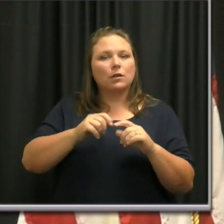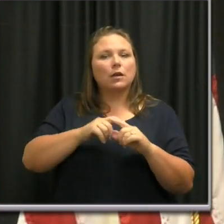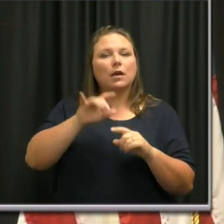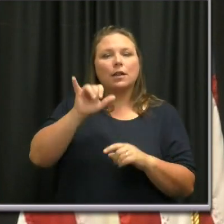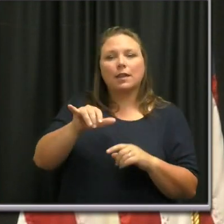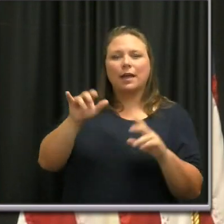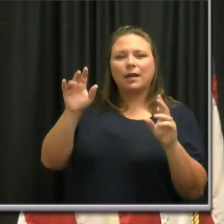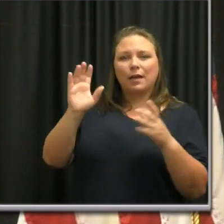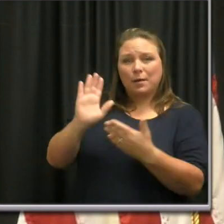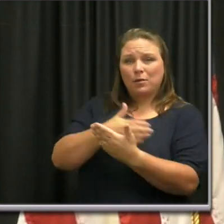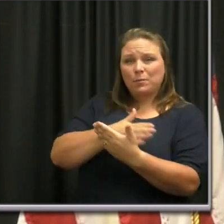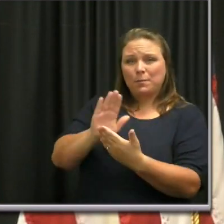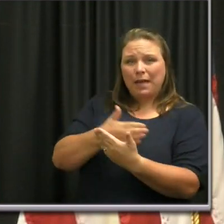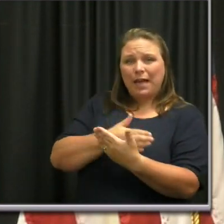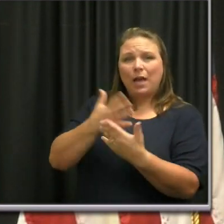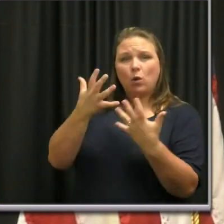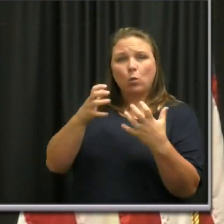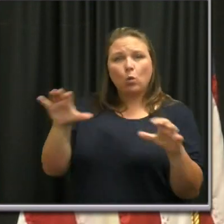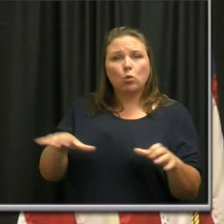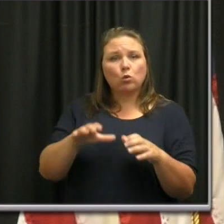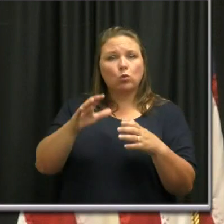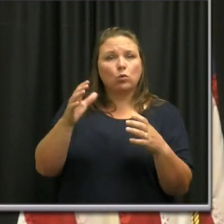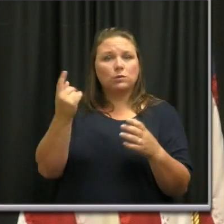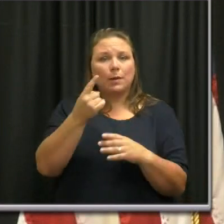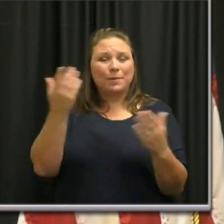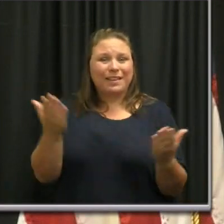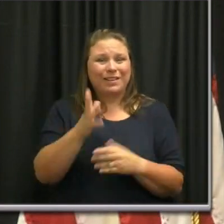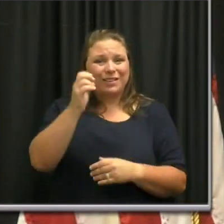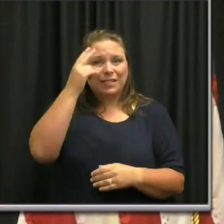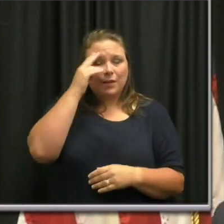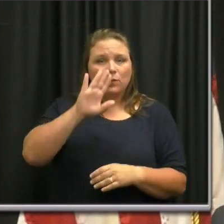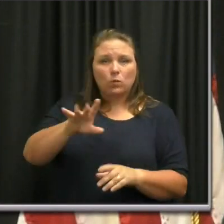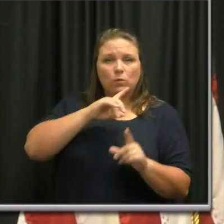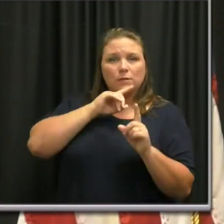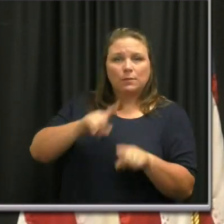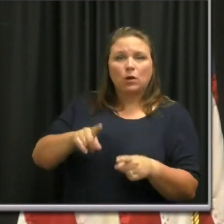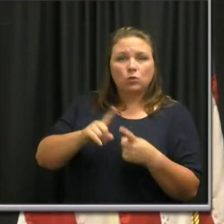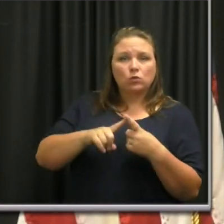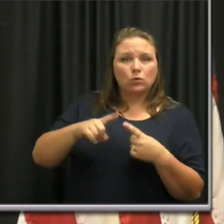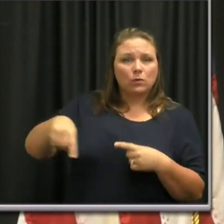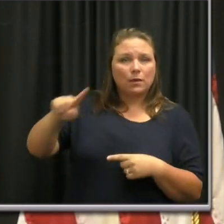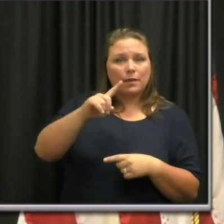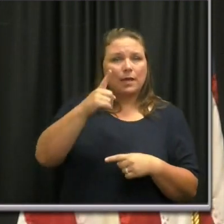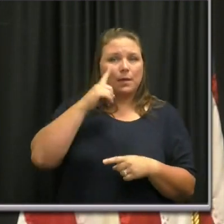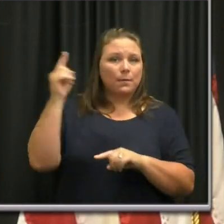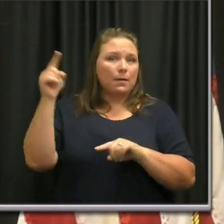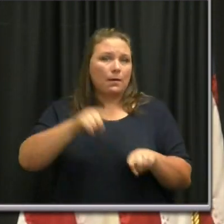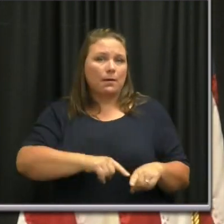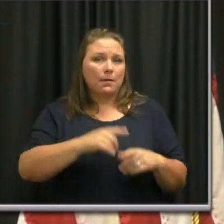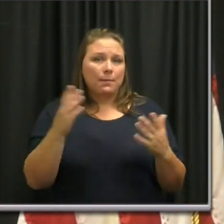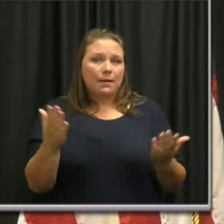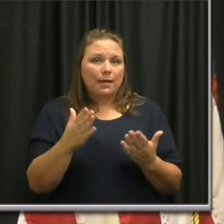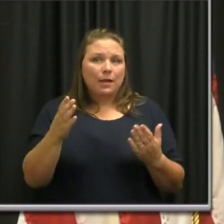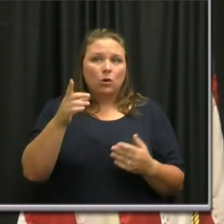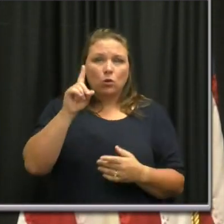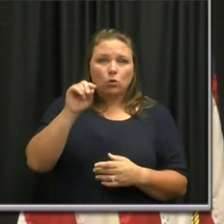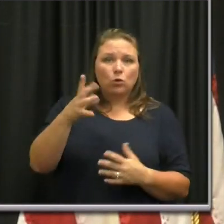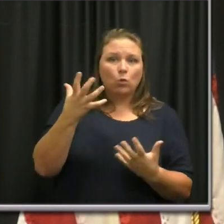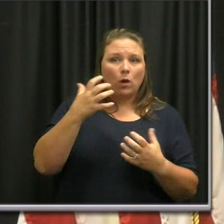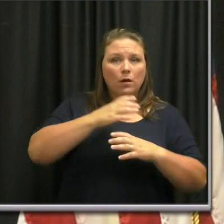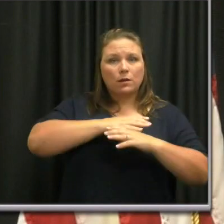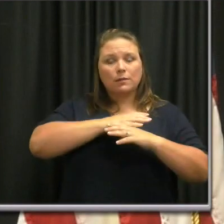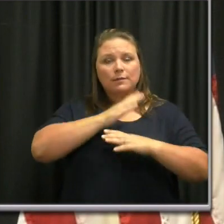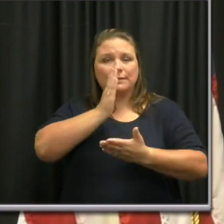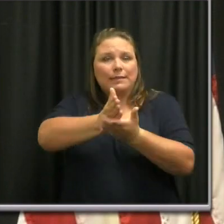Chainsmokers are talking about wanting to do a concert here in Nashville. What is your response to them potentially coming here, and would you want to prevent